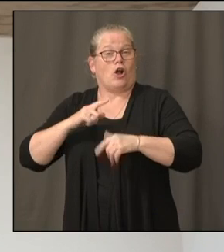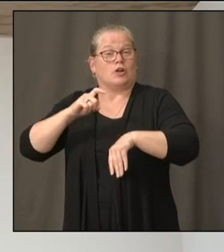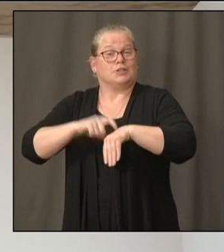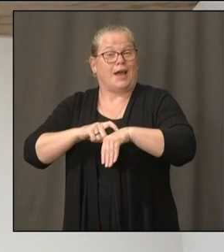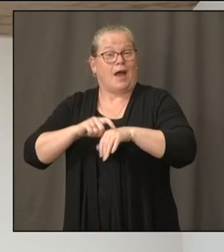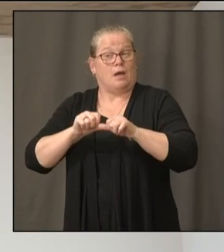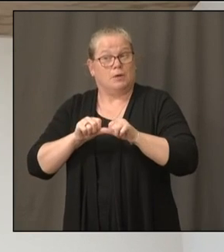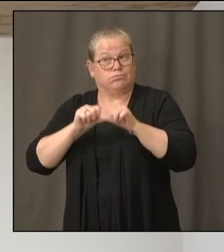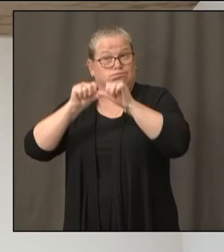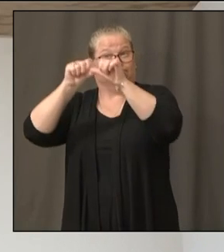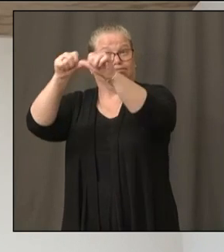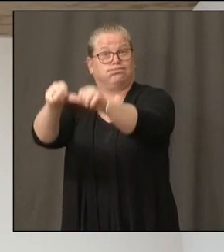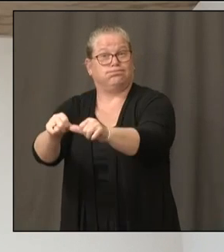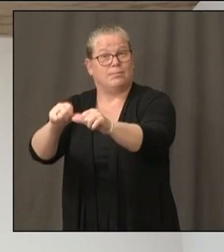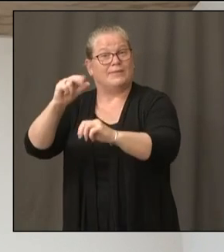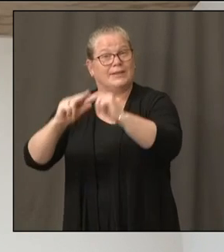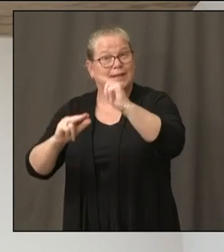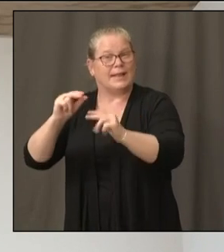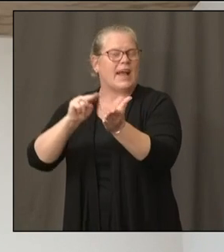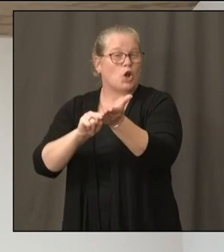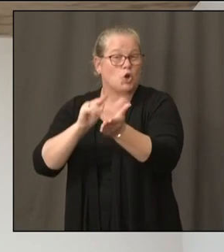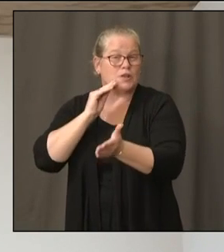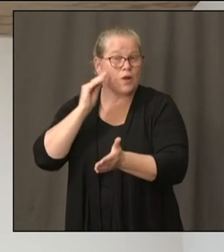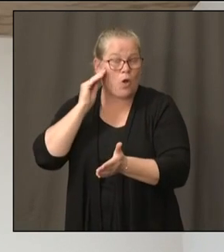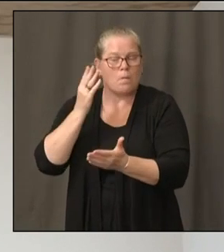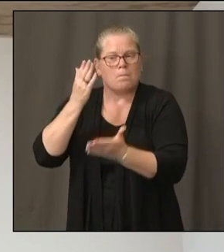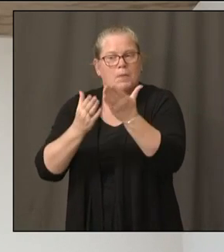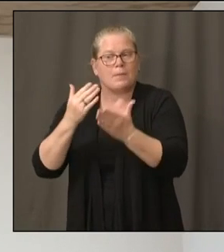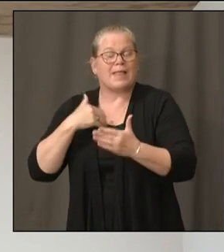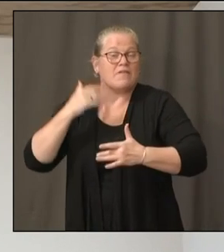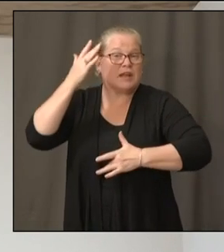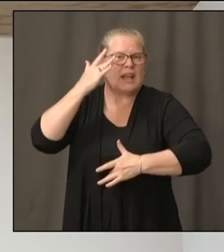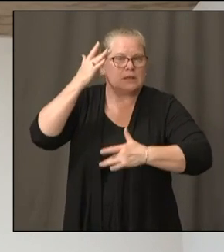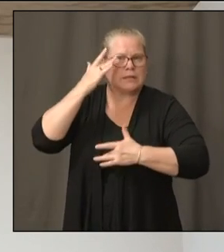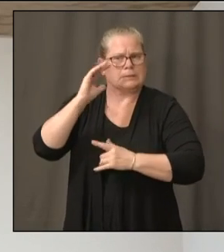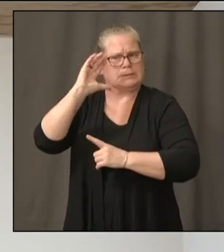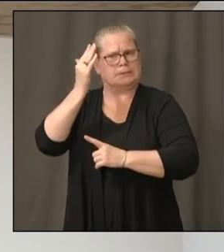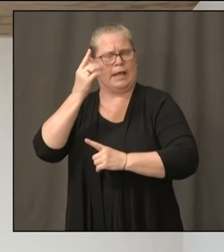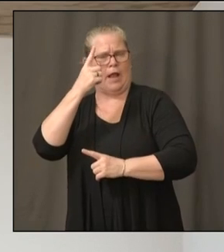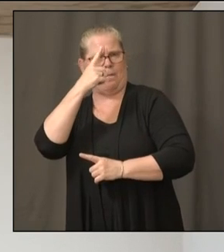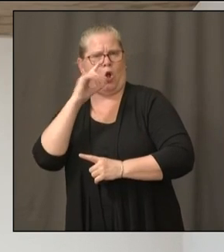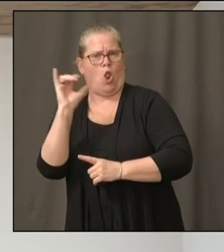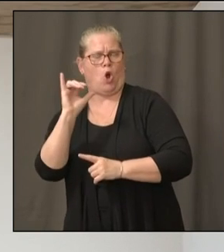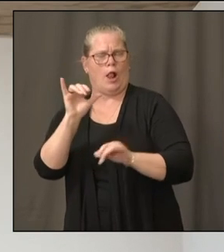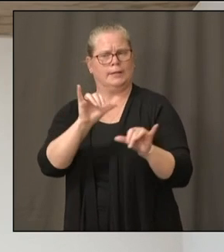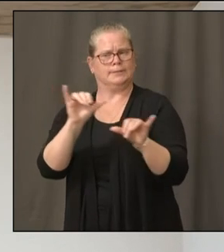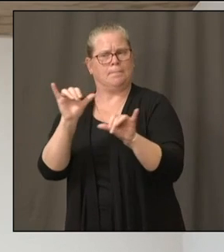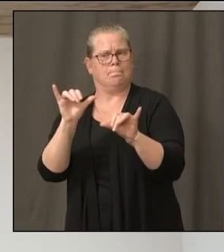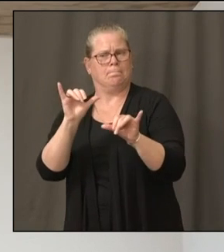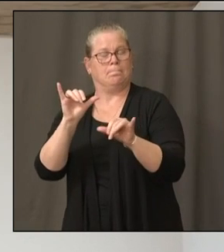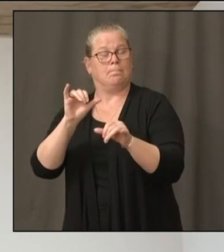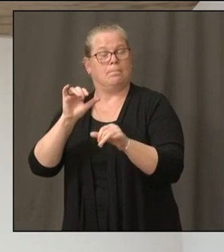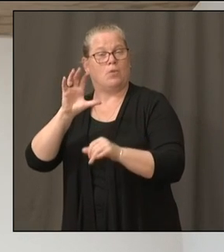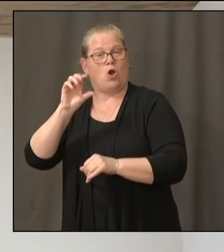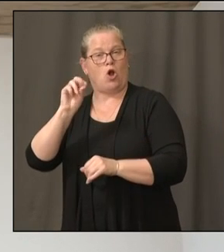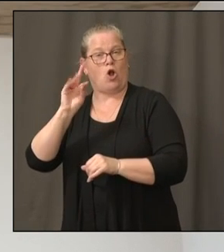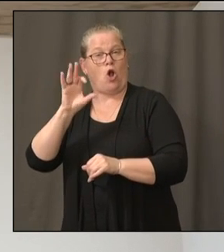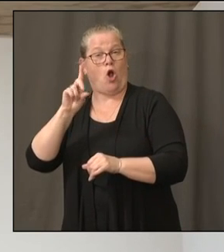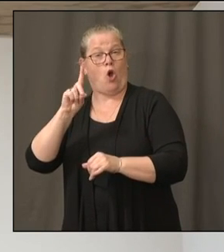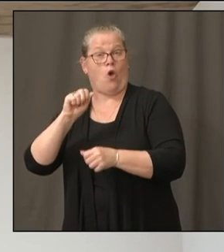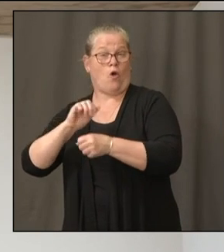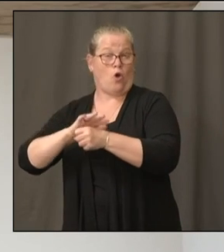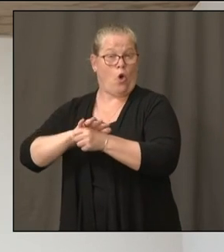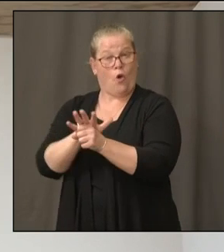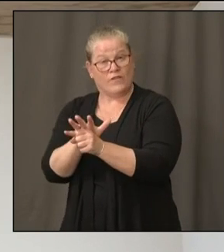symptoms and illness consistent with COVID-19, but were not, for whatever reasons, were not